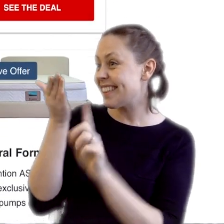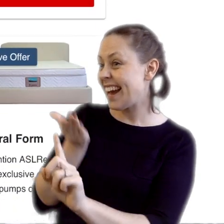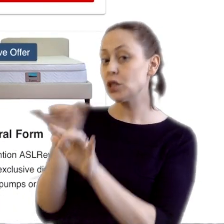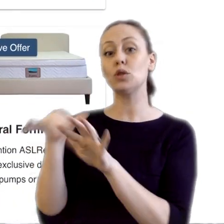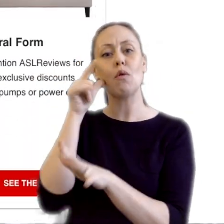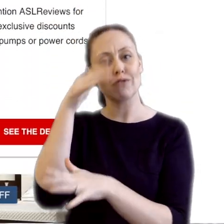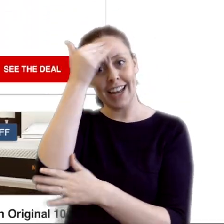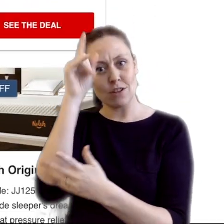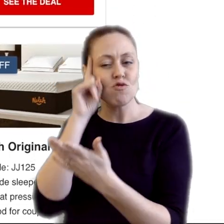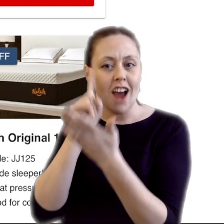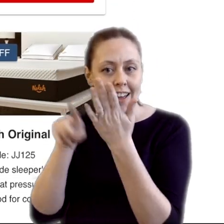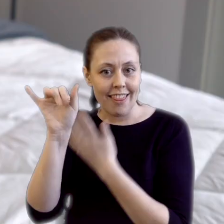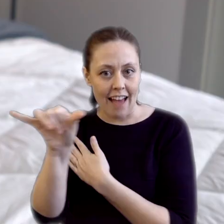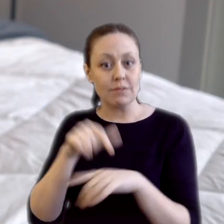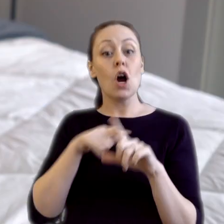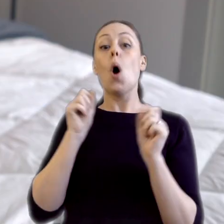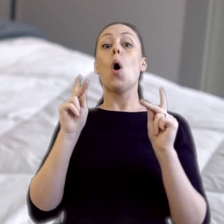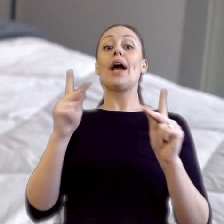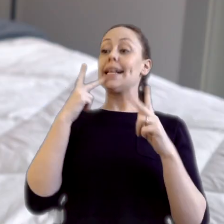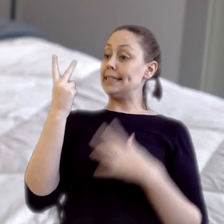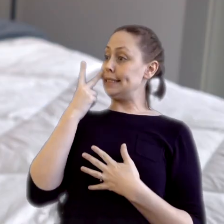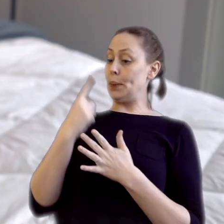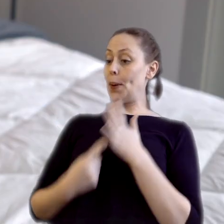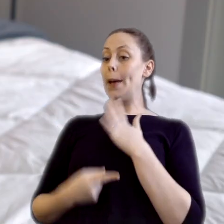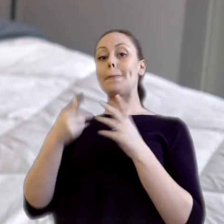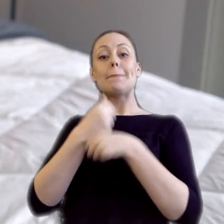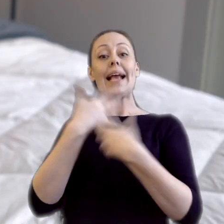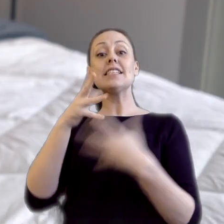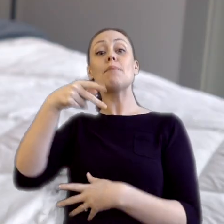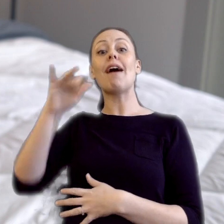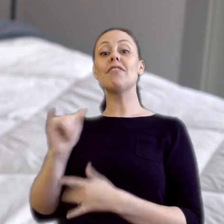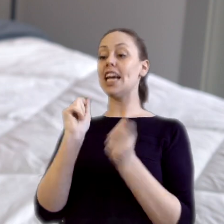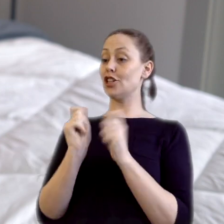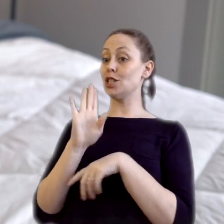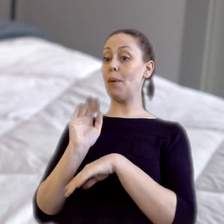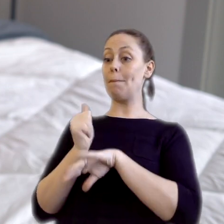so don't forget to check that out. Okay, let's see what makes the puffy adjustable base